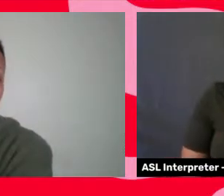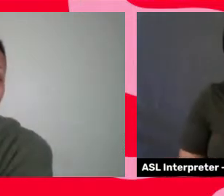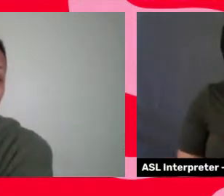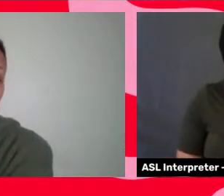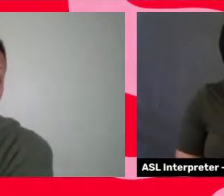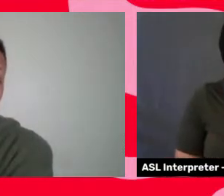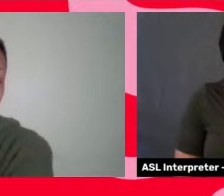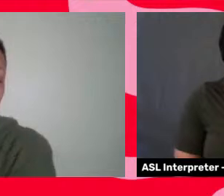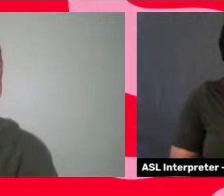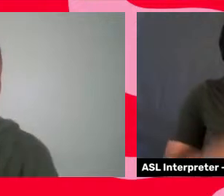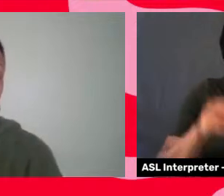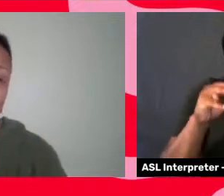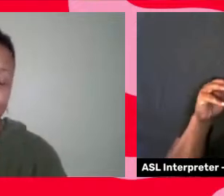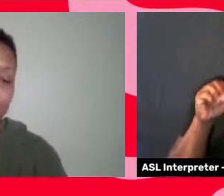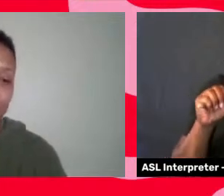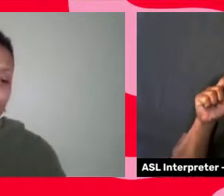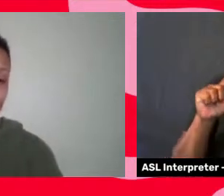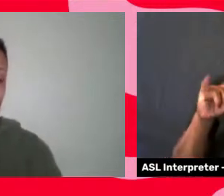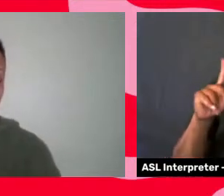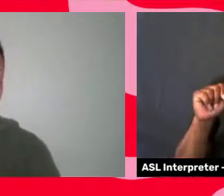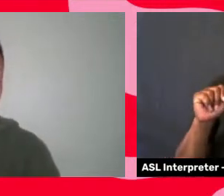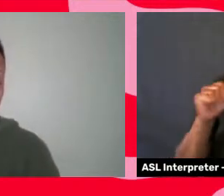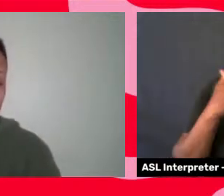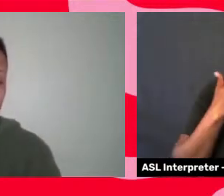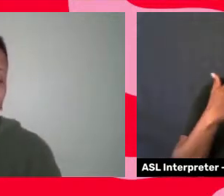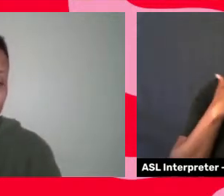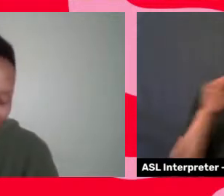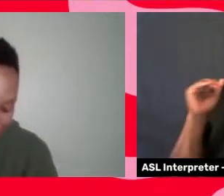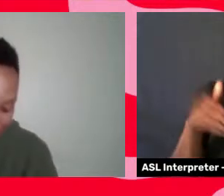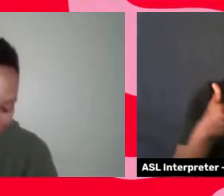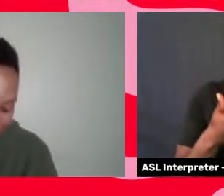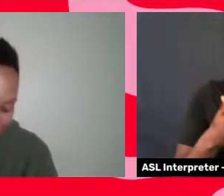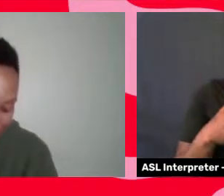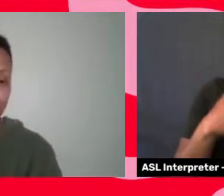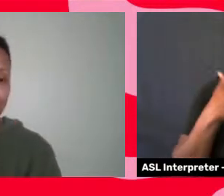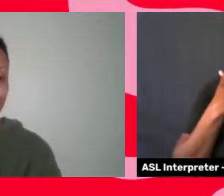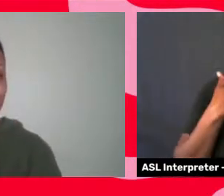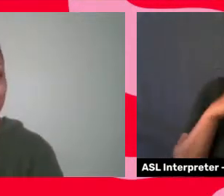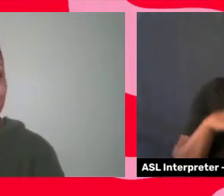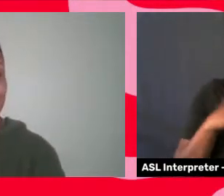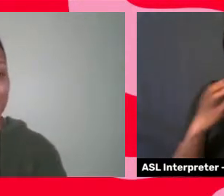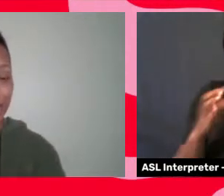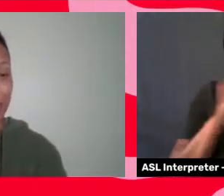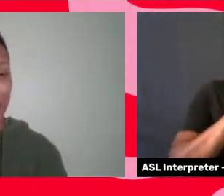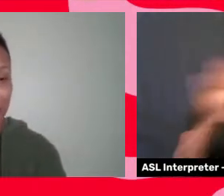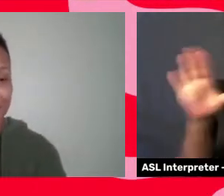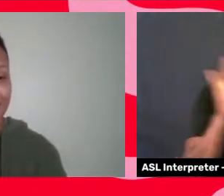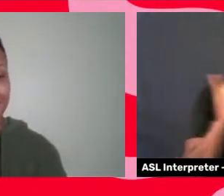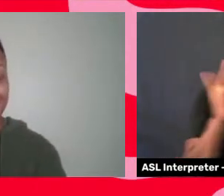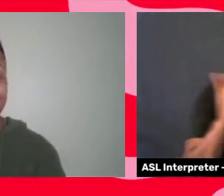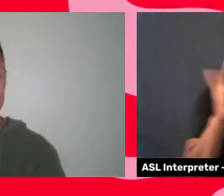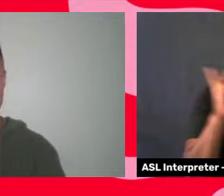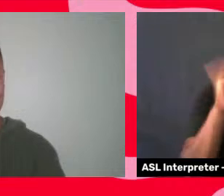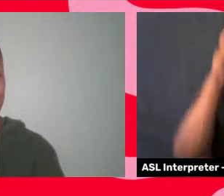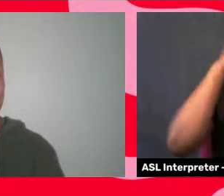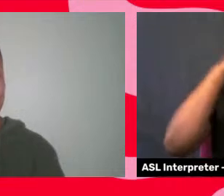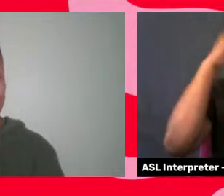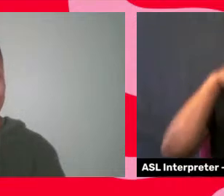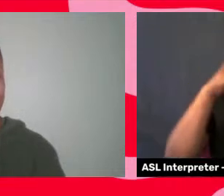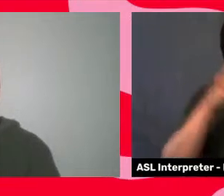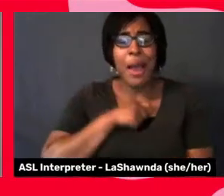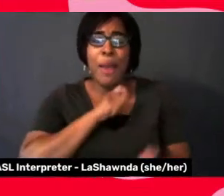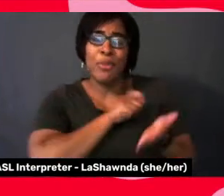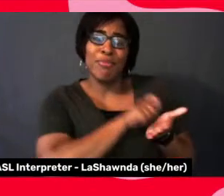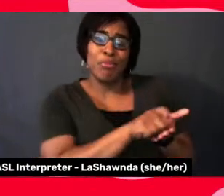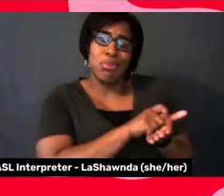Well, thank, thank you all. Thank you so much for these pearls of wisdom. Um, I definitely took some notes because it was great